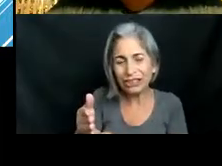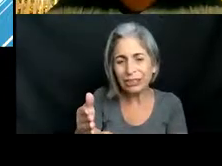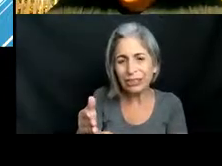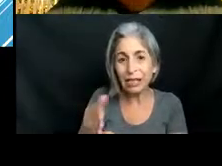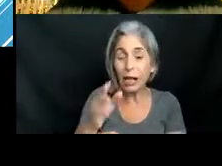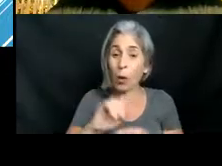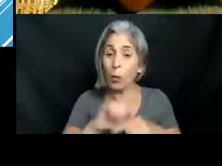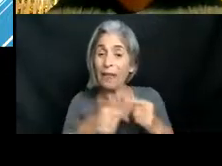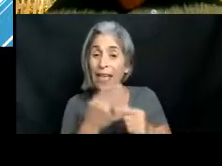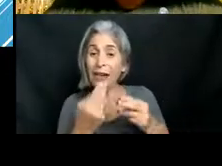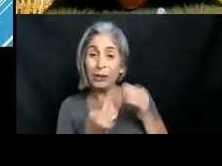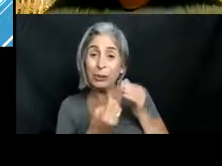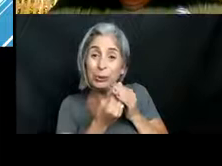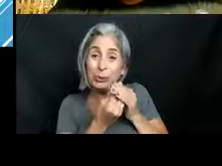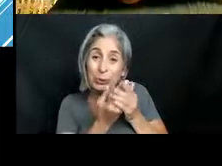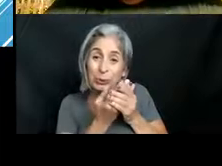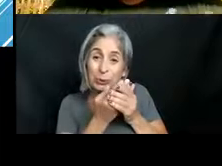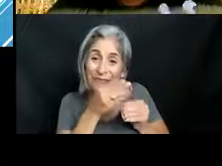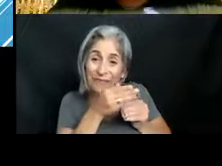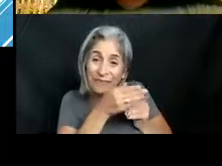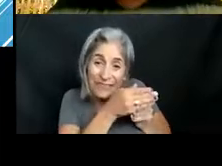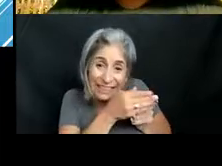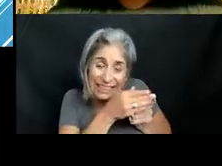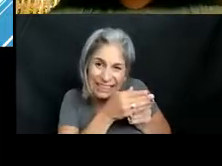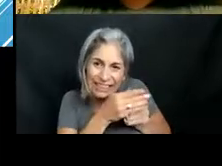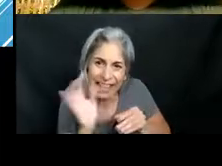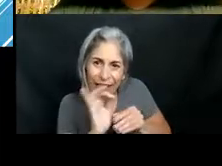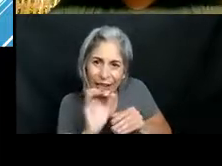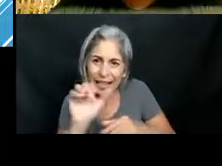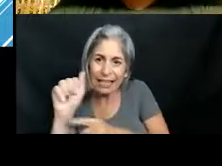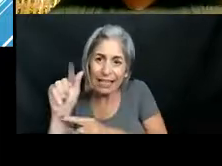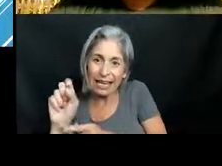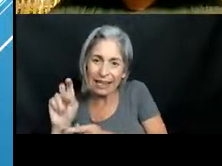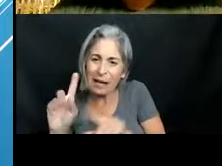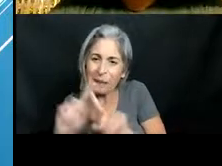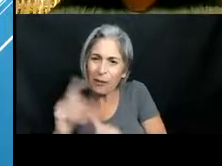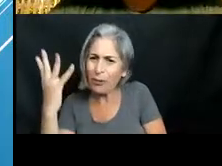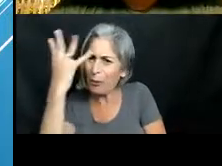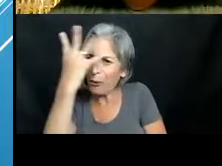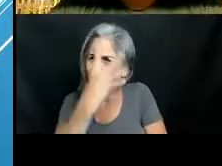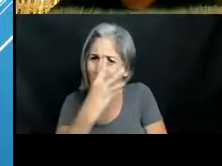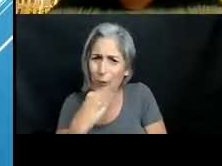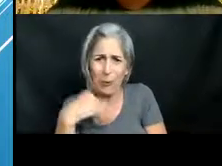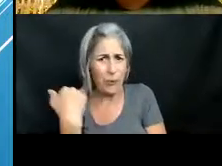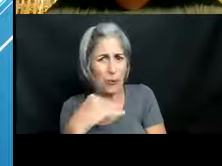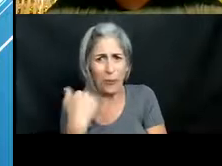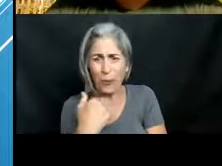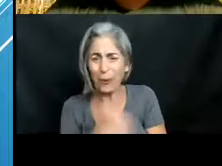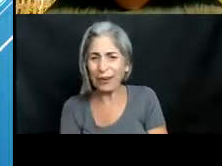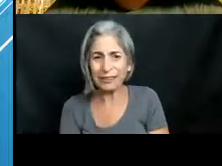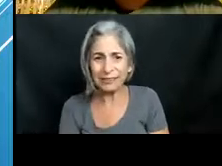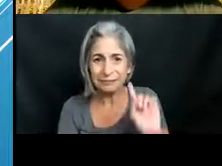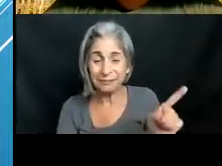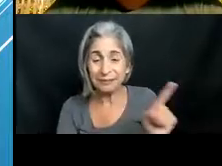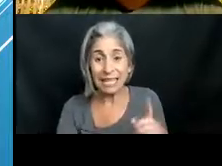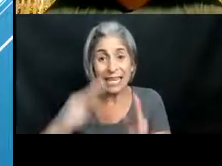are newly hatched because they're kind of alien looking but they are quite beautiful um so over here at